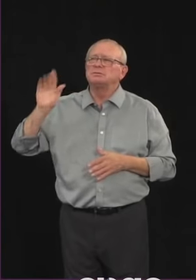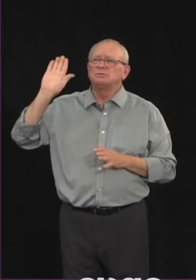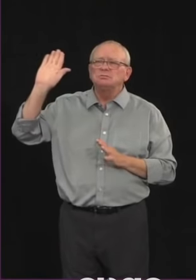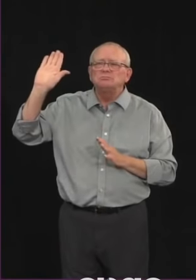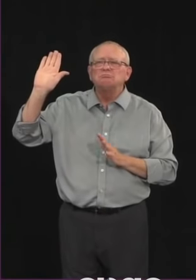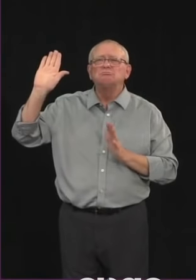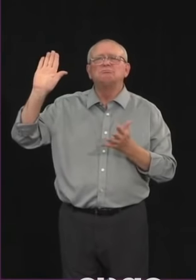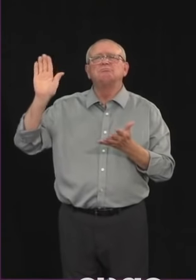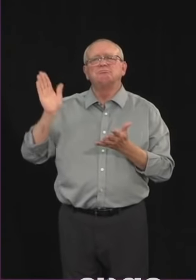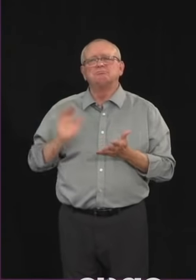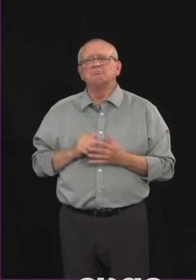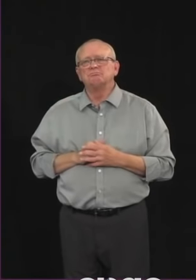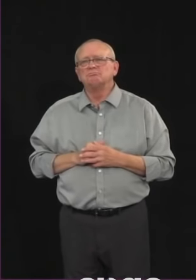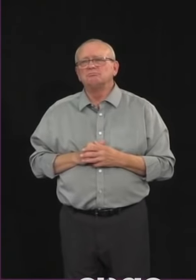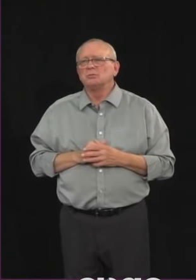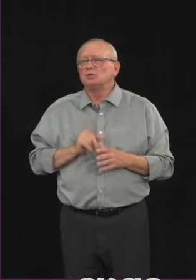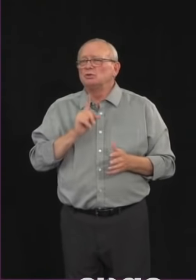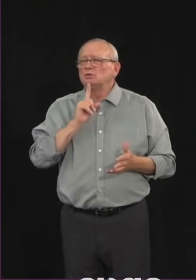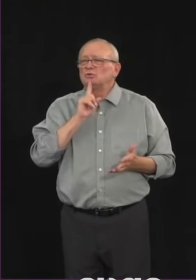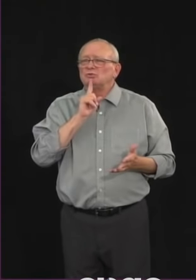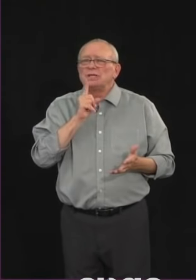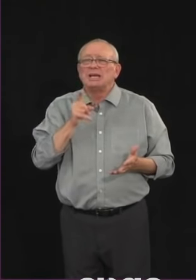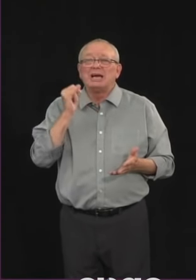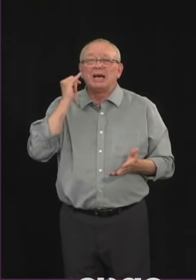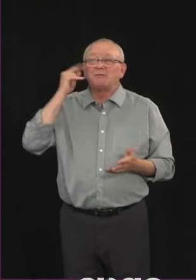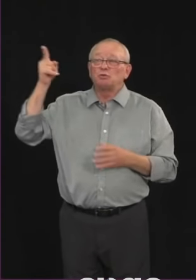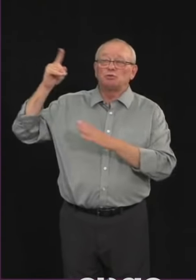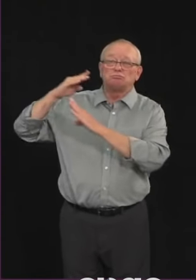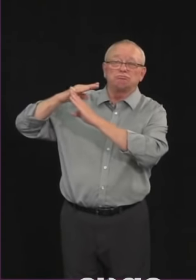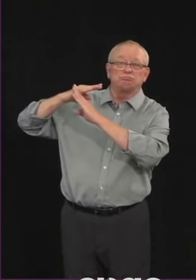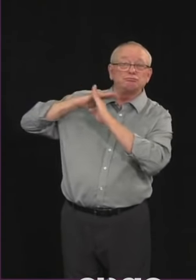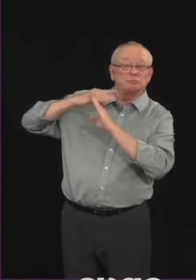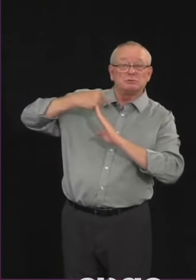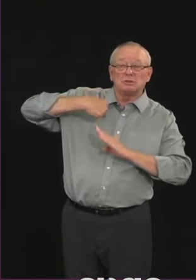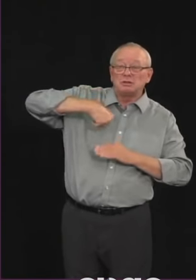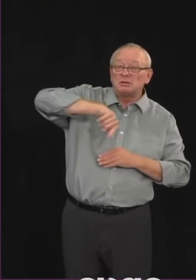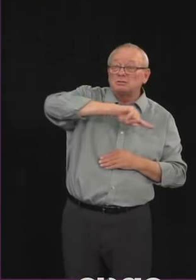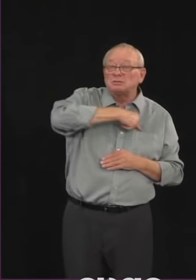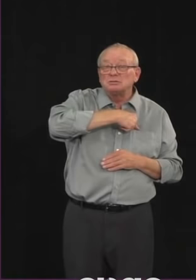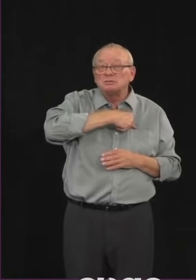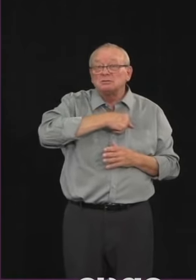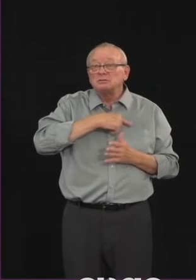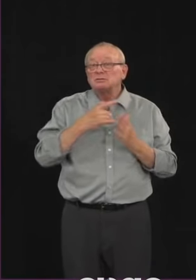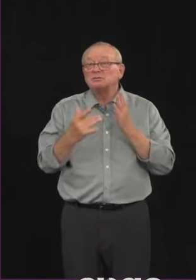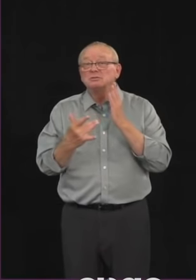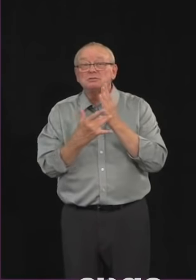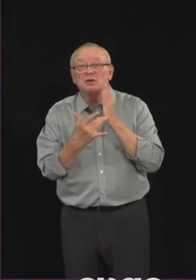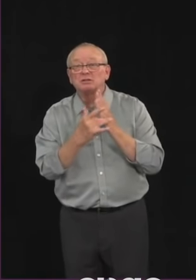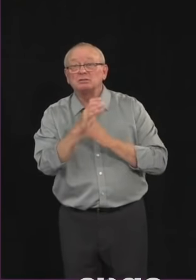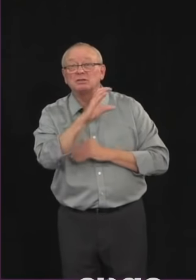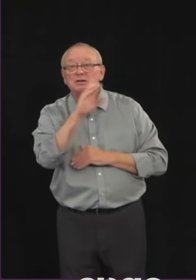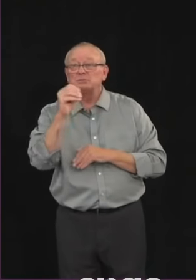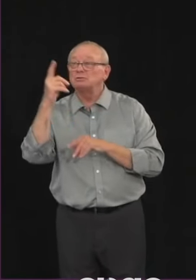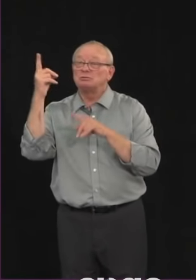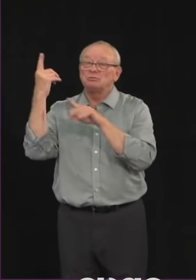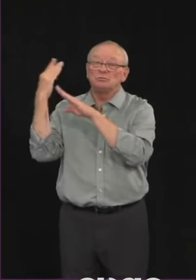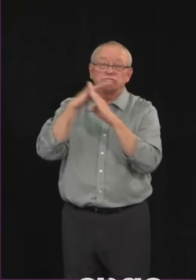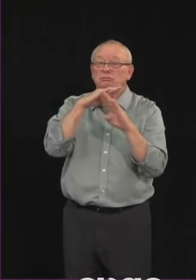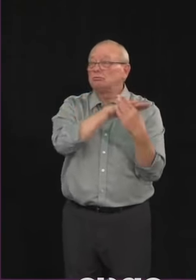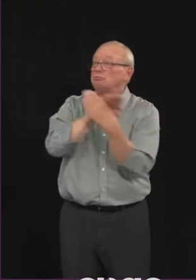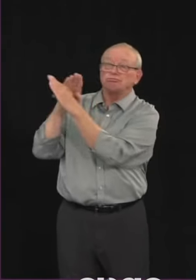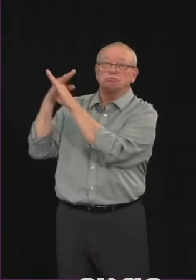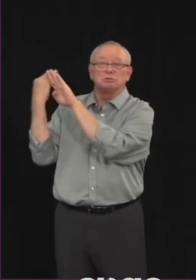day, um, by standing in the way between us and the, uh, the large tech companies, they are re effectively reducing